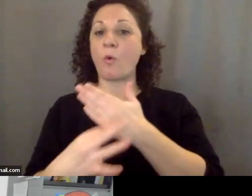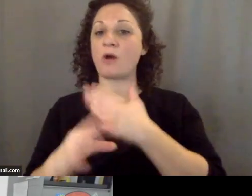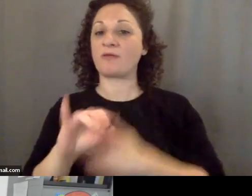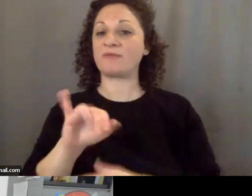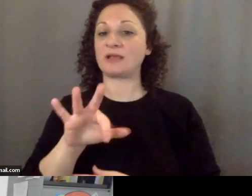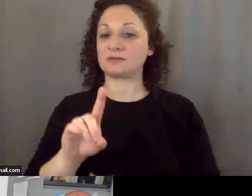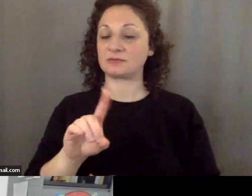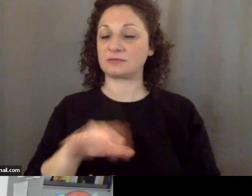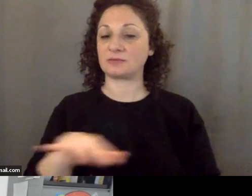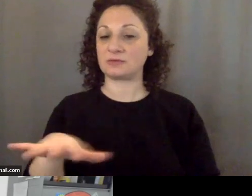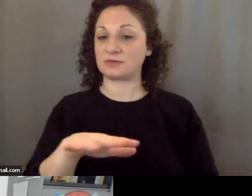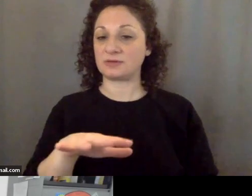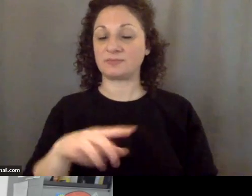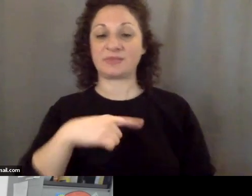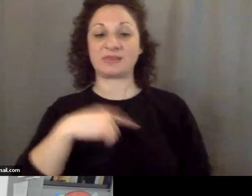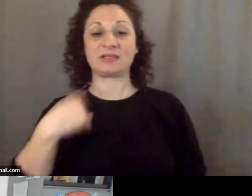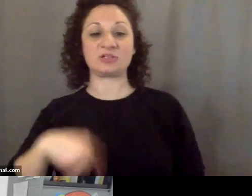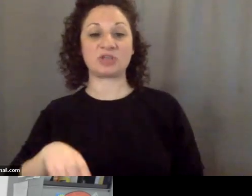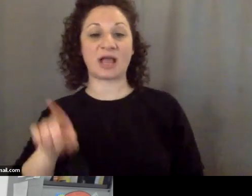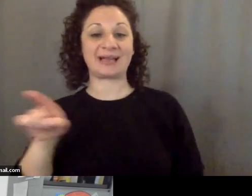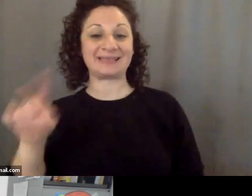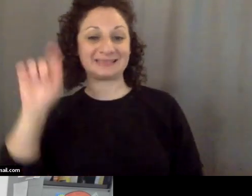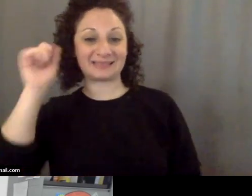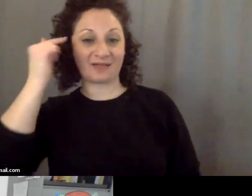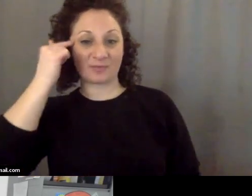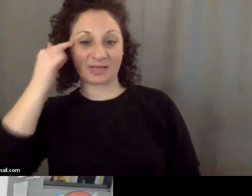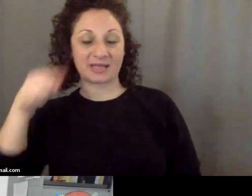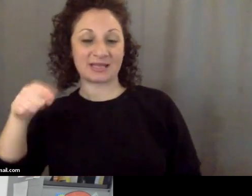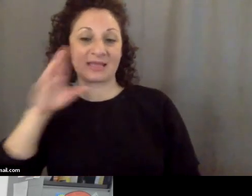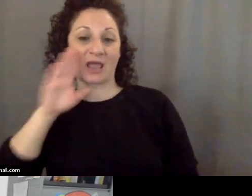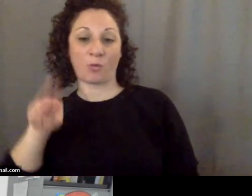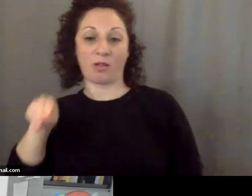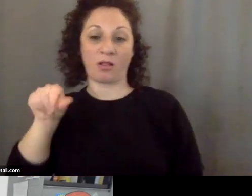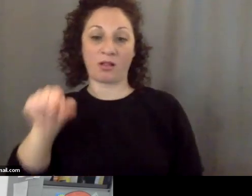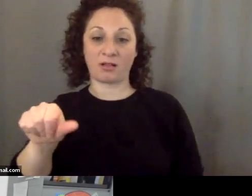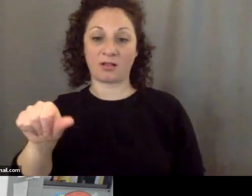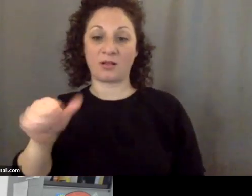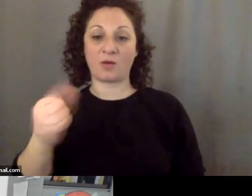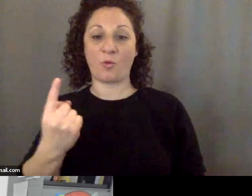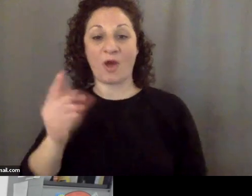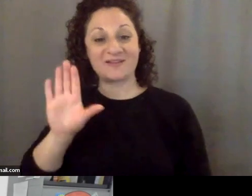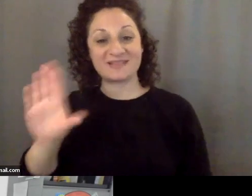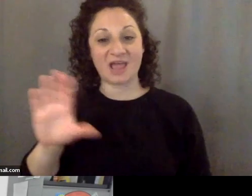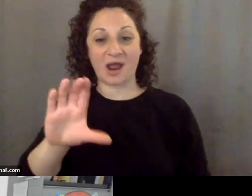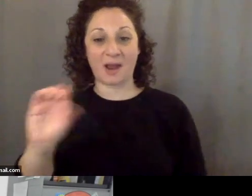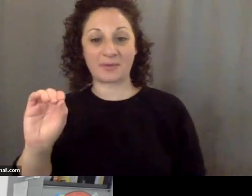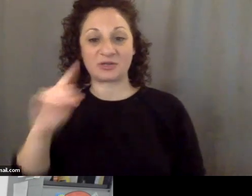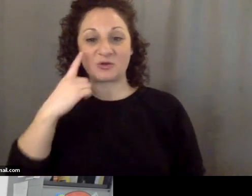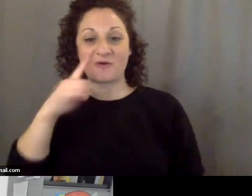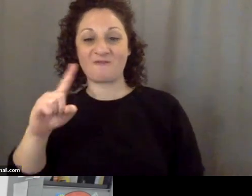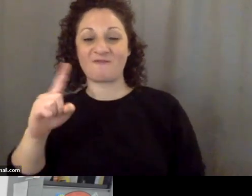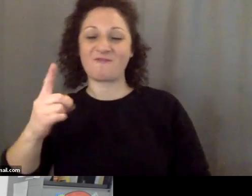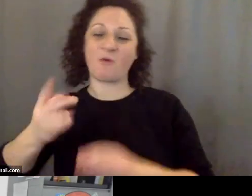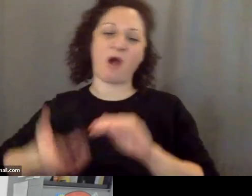The Chinese government subsidizes one of its companies to put in a much higher bid.